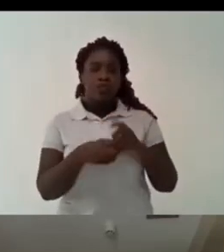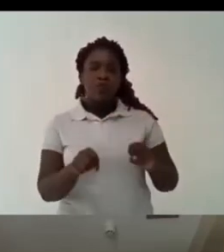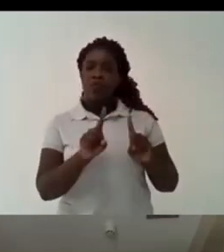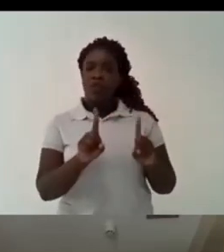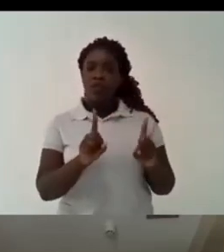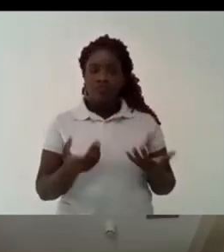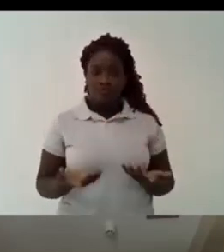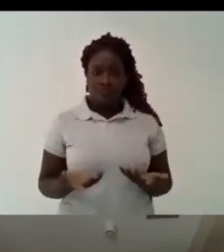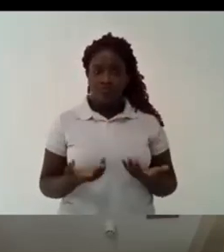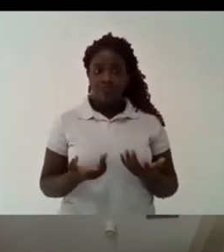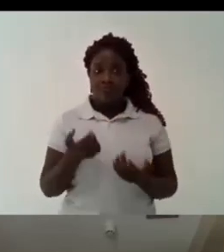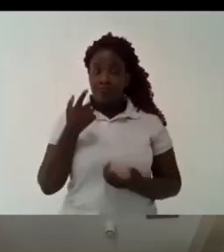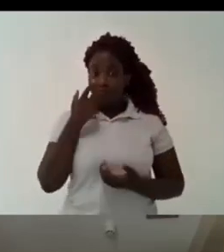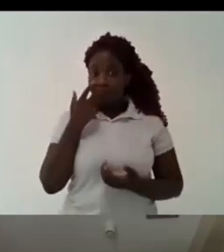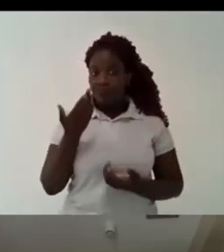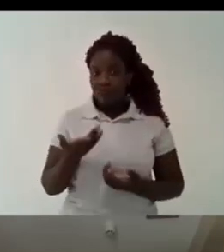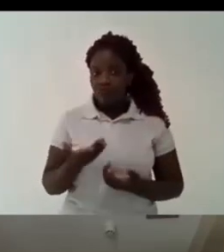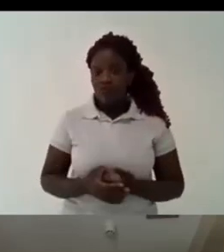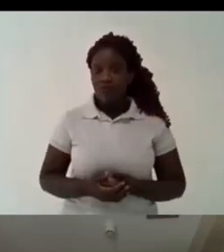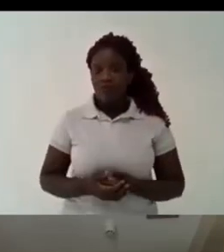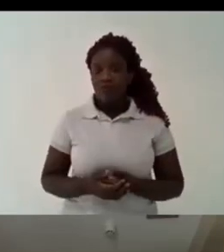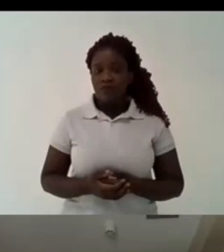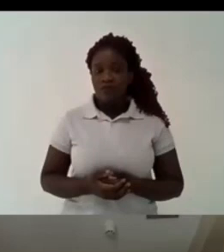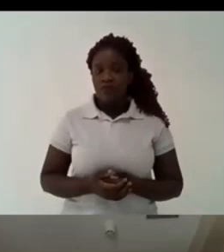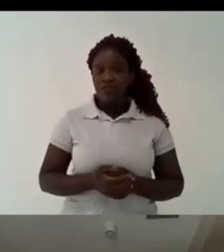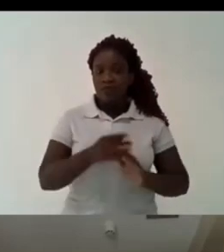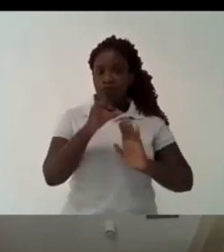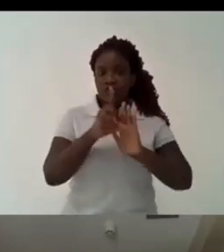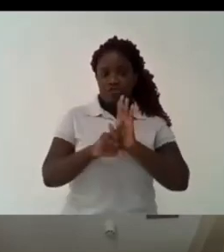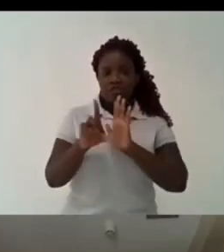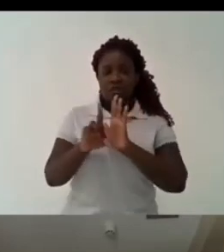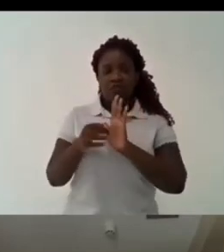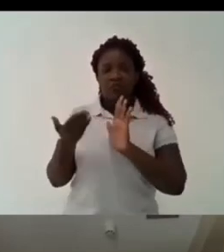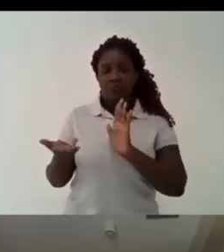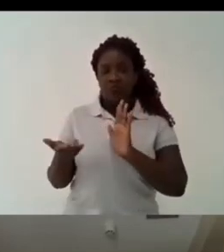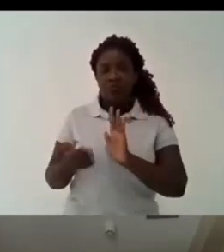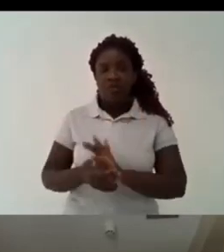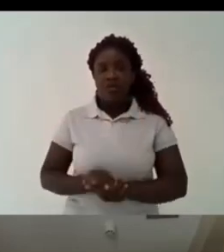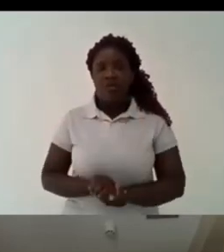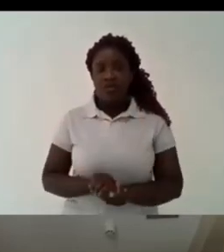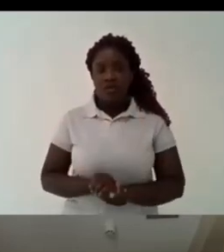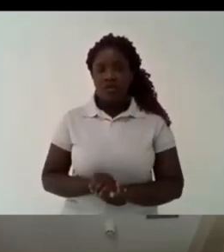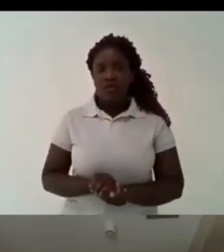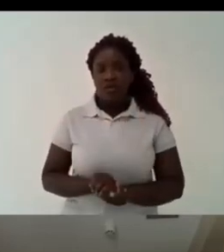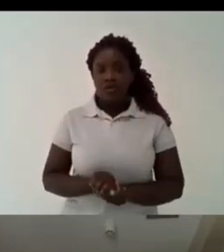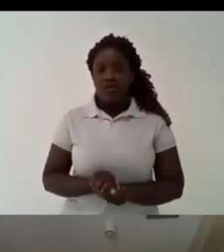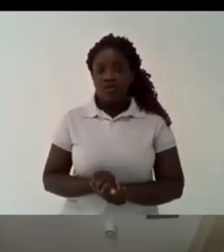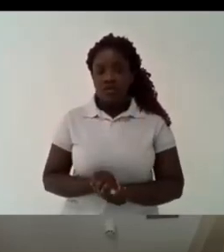because of that so we are going back to that sort of practice in brazil